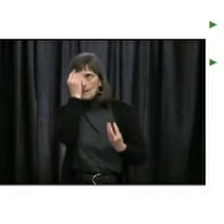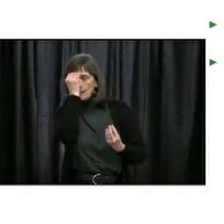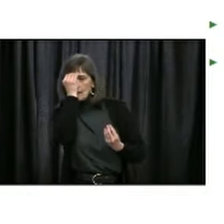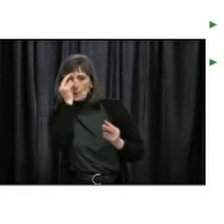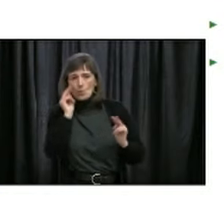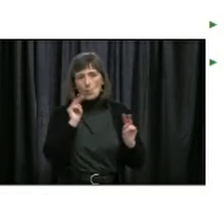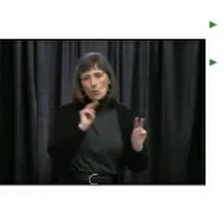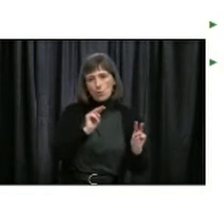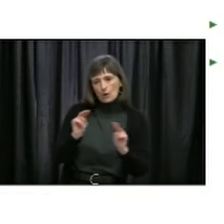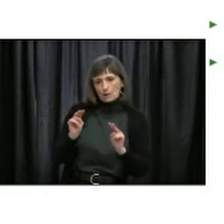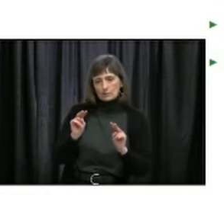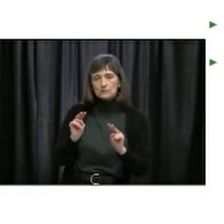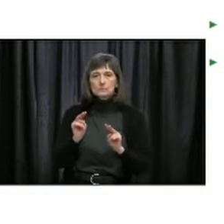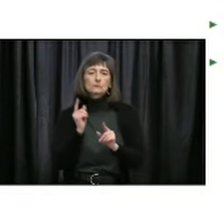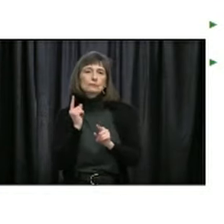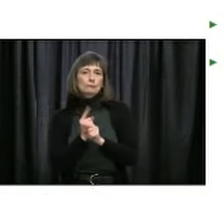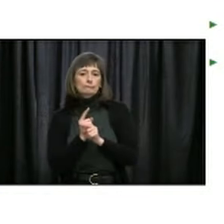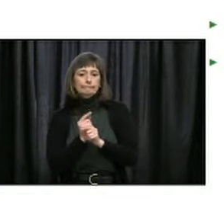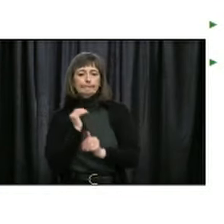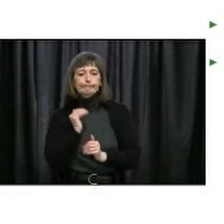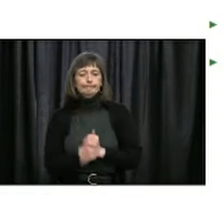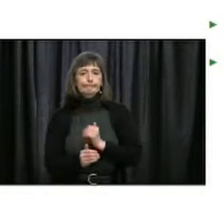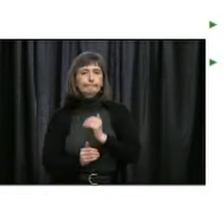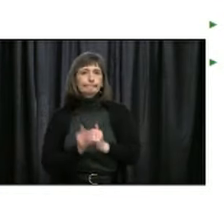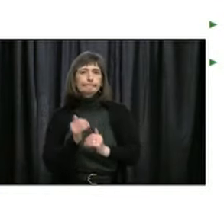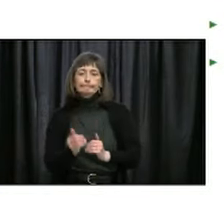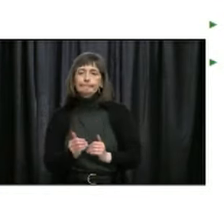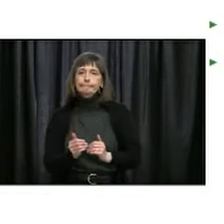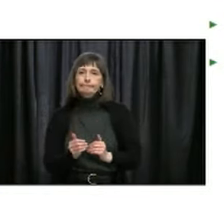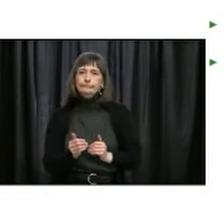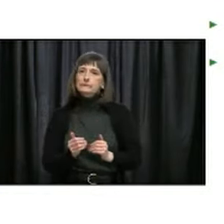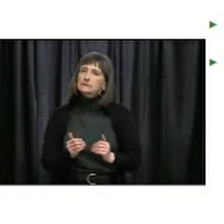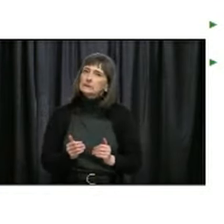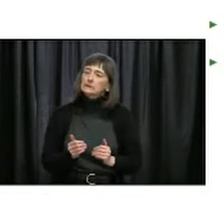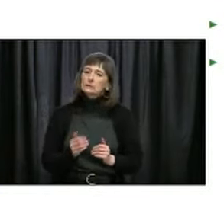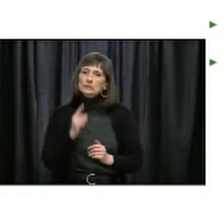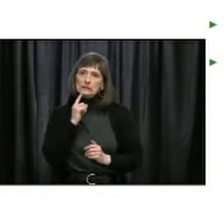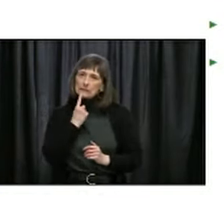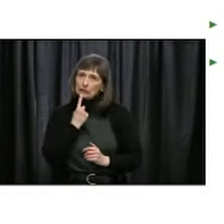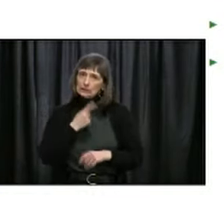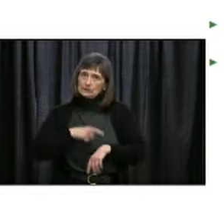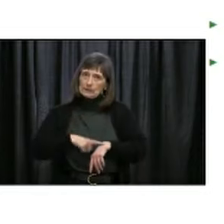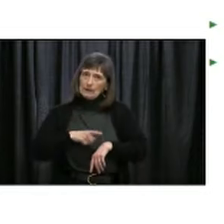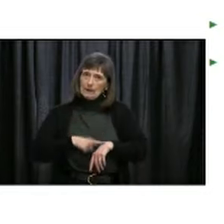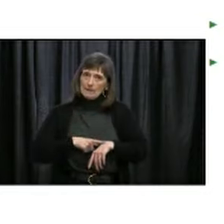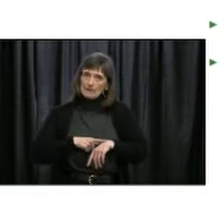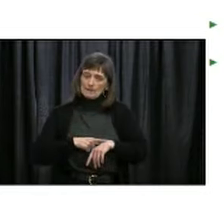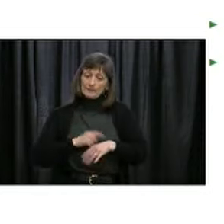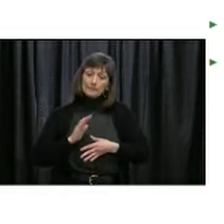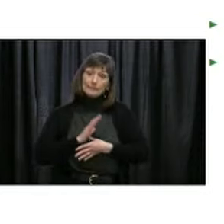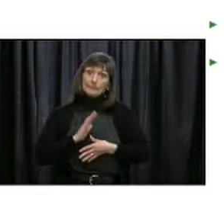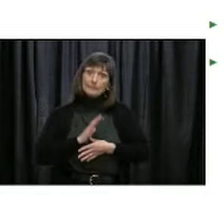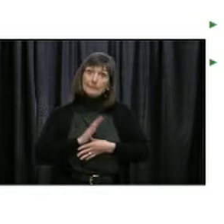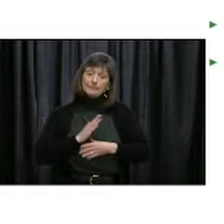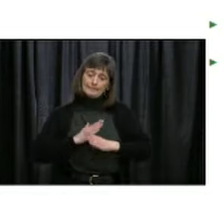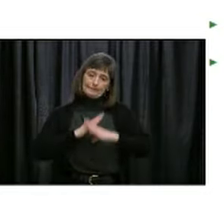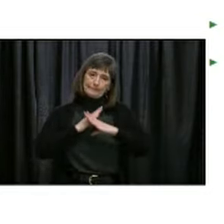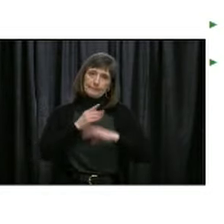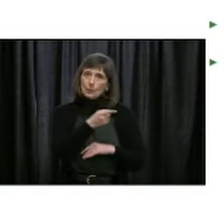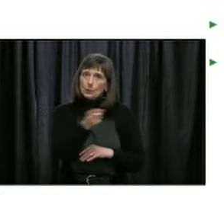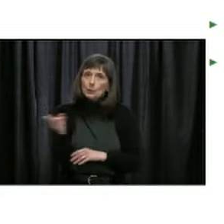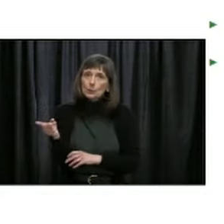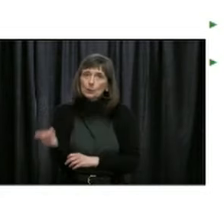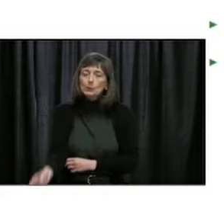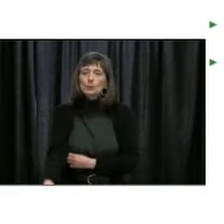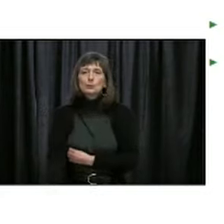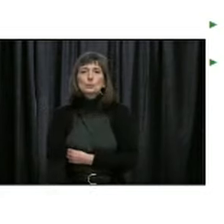must do this right. The stakes have never been higher and your protection is our highest priority. Some public health